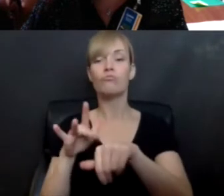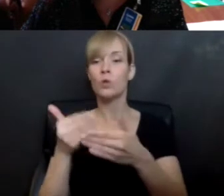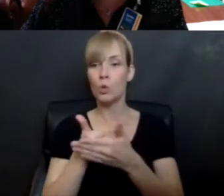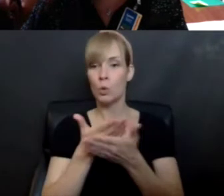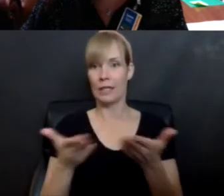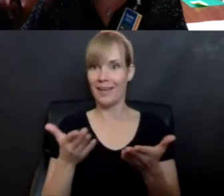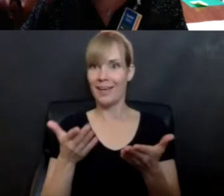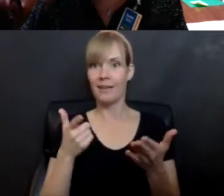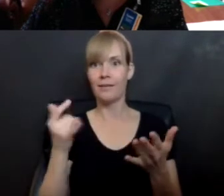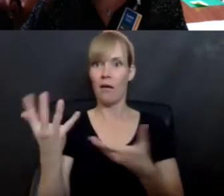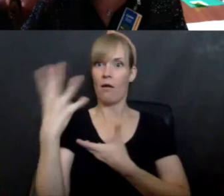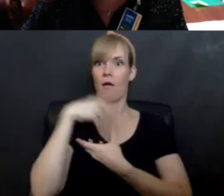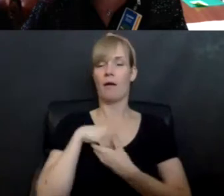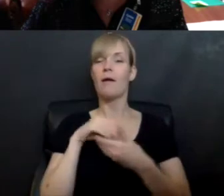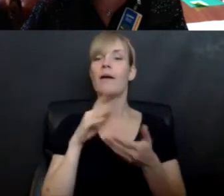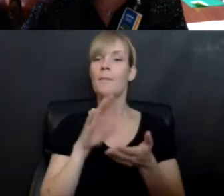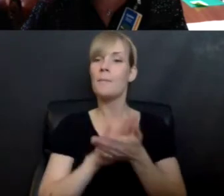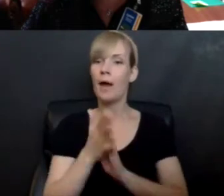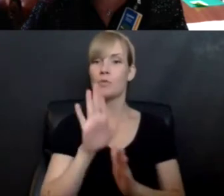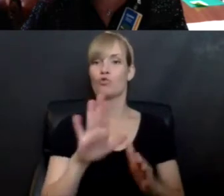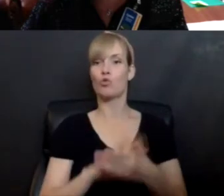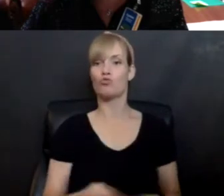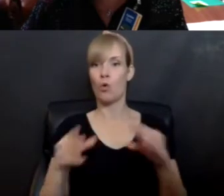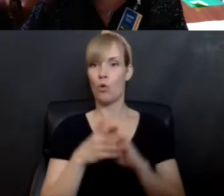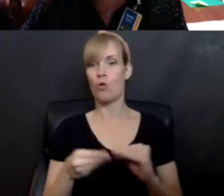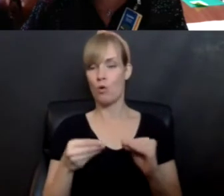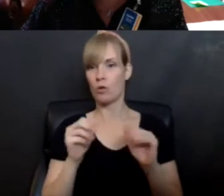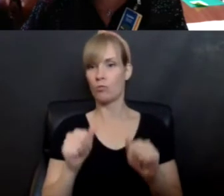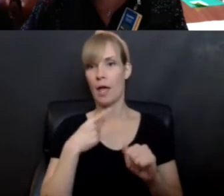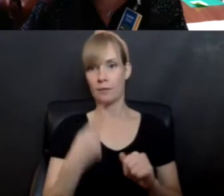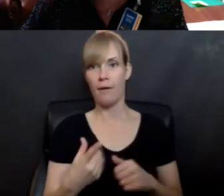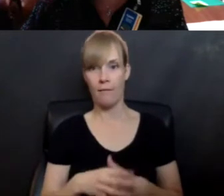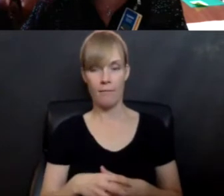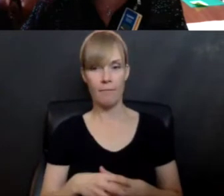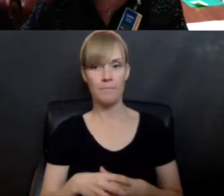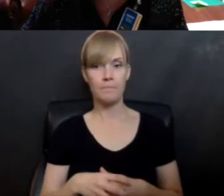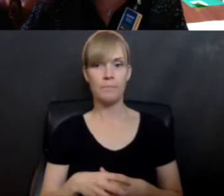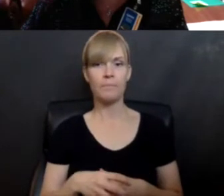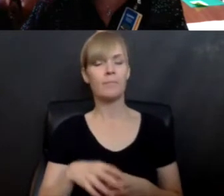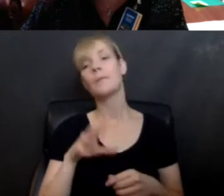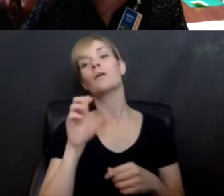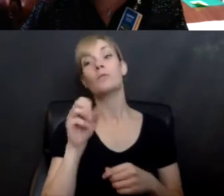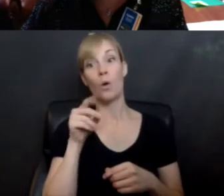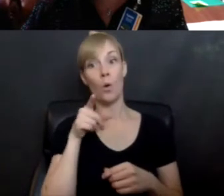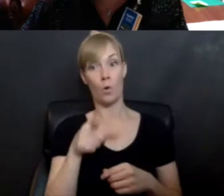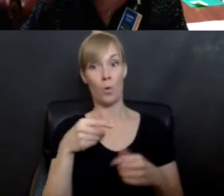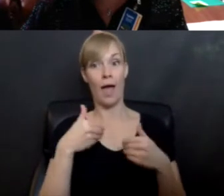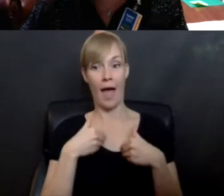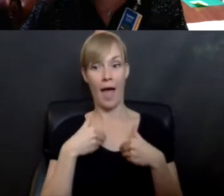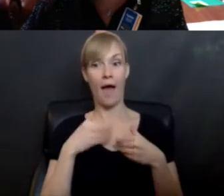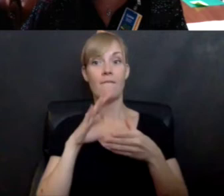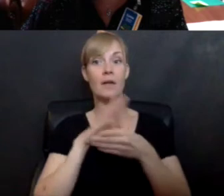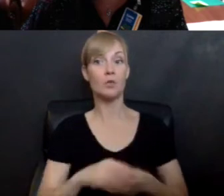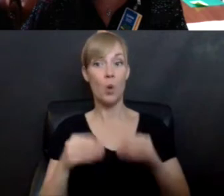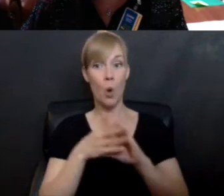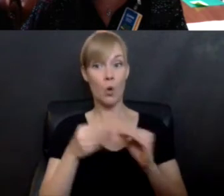So something that I wanted to talk about in light of that is why, so you have your story too. Story stew.